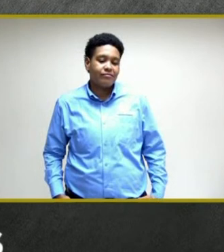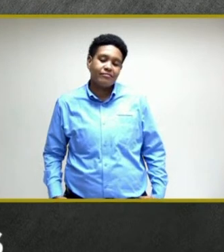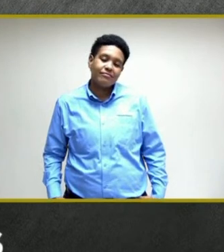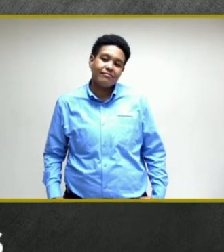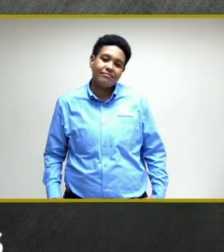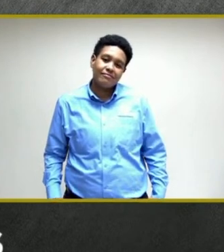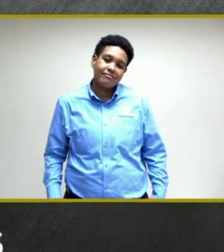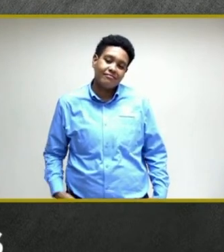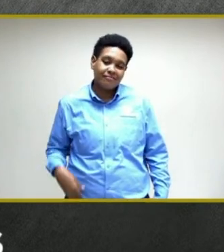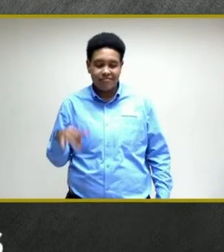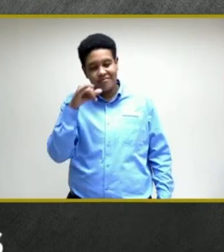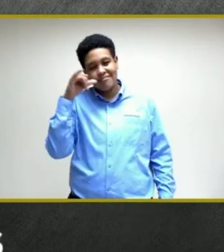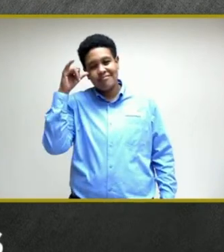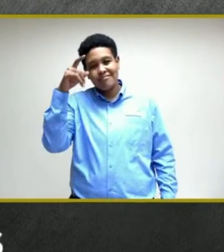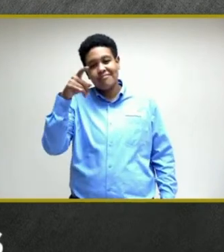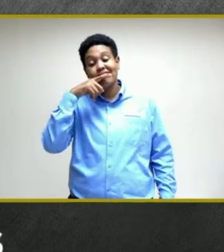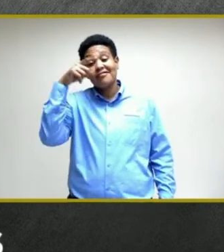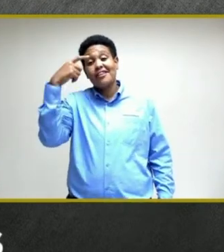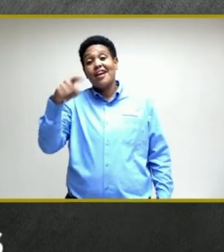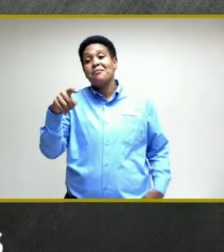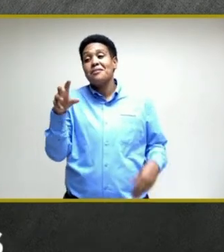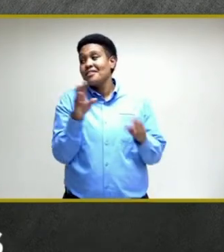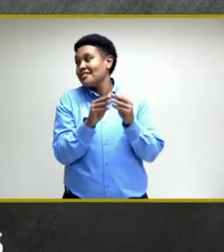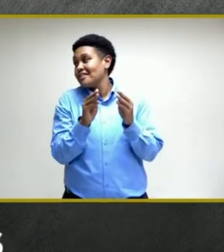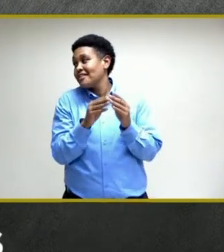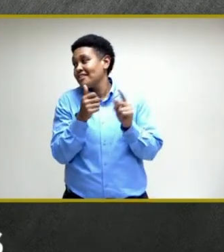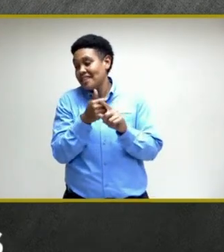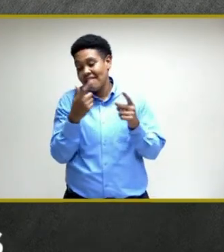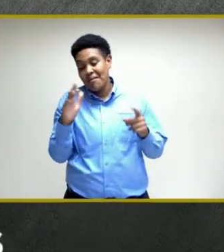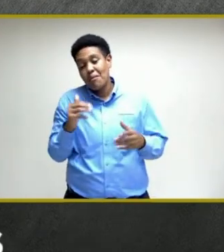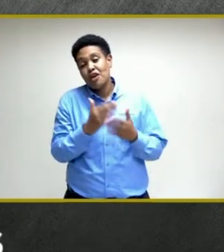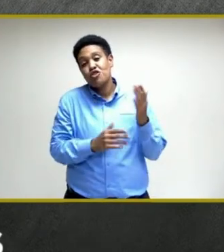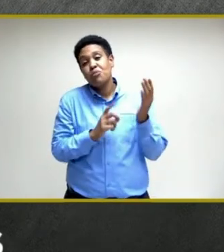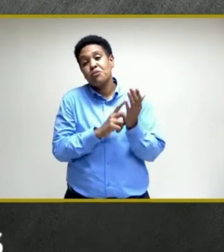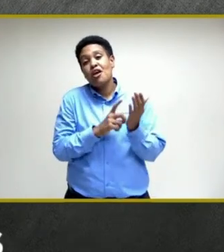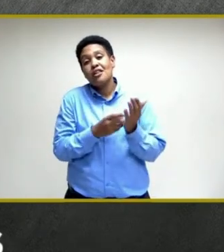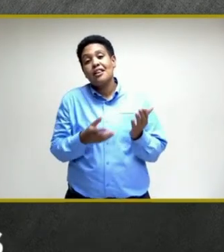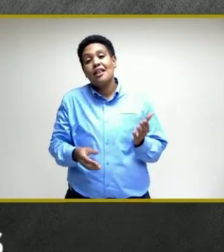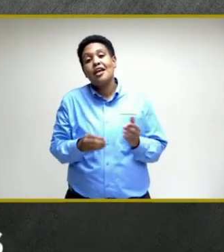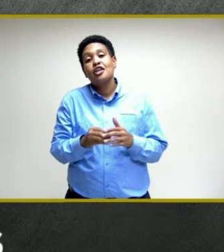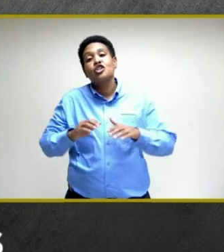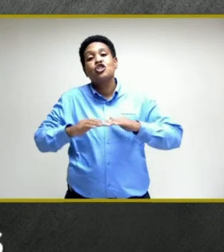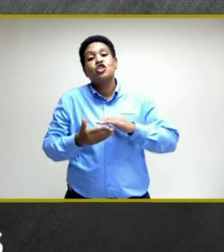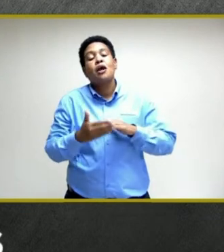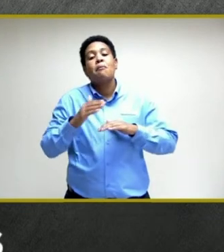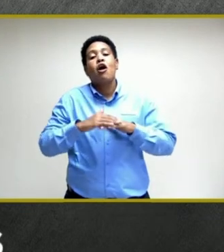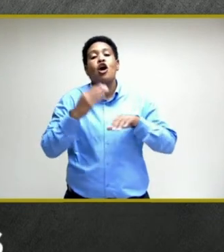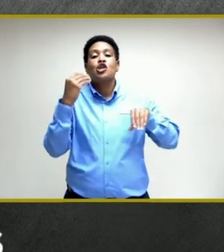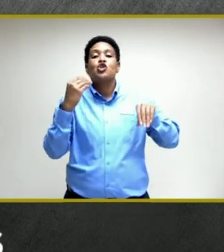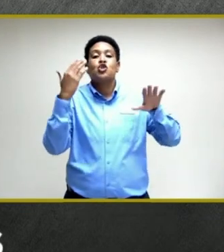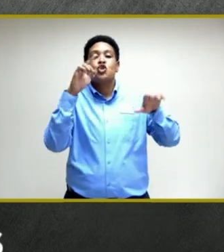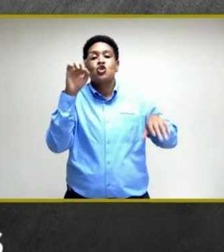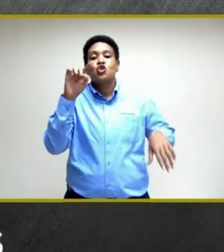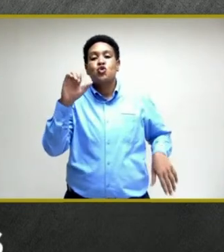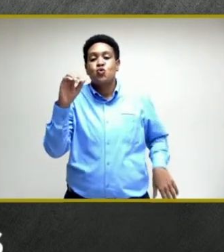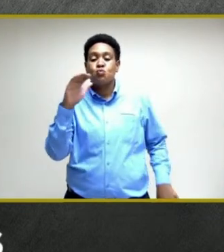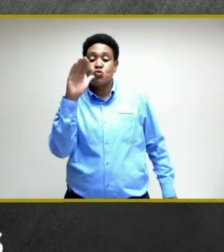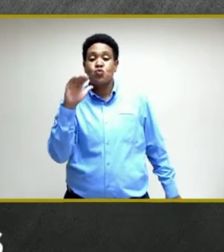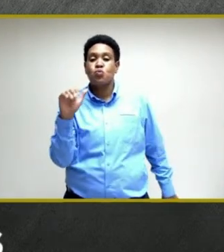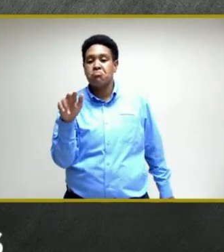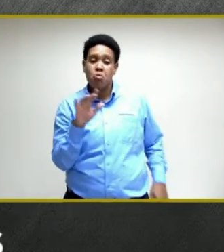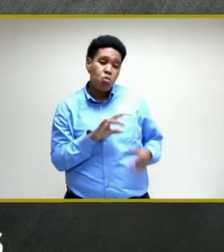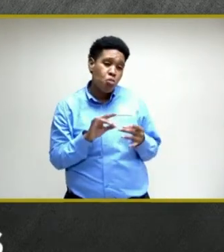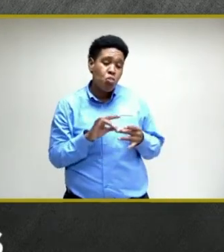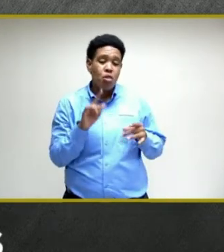Yesterday there was a session by some doctors here in Jamaica. it was on Zoom, regarding